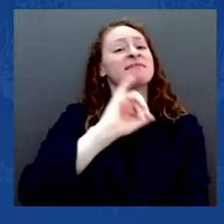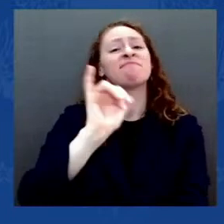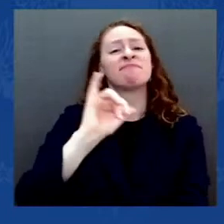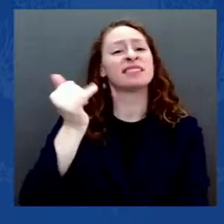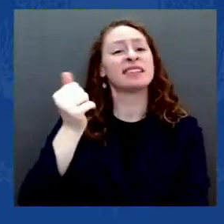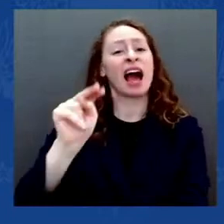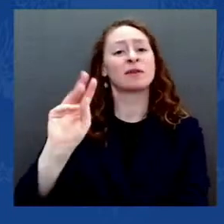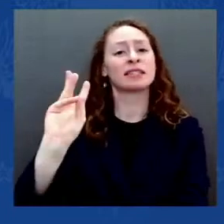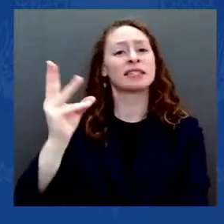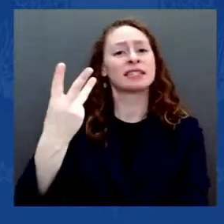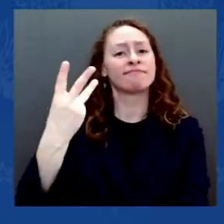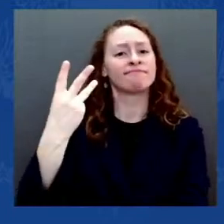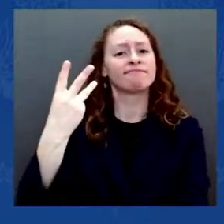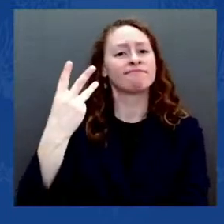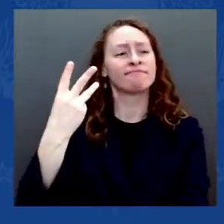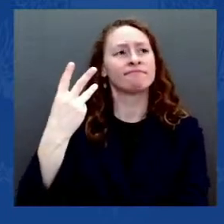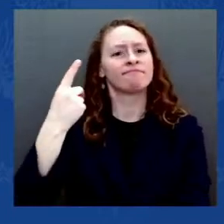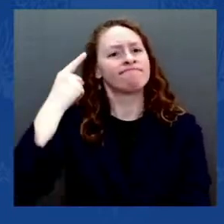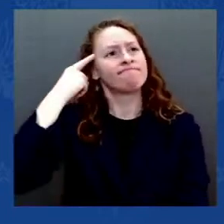fair play.